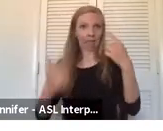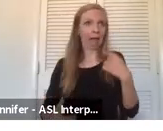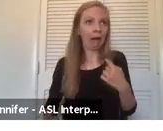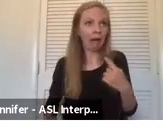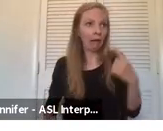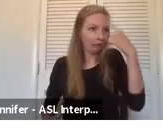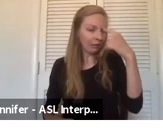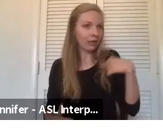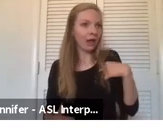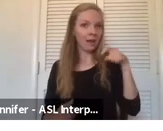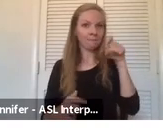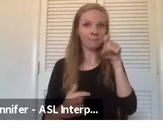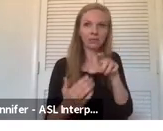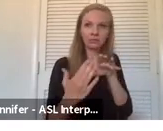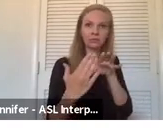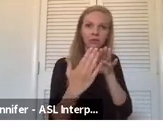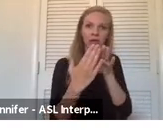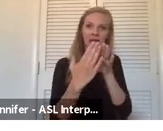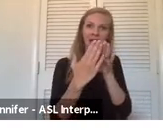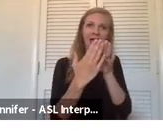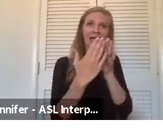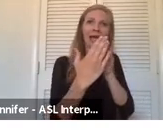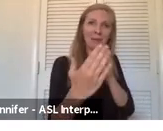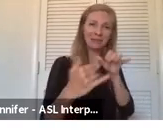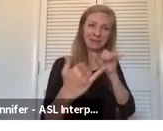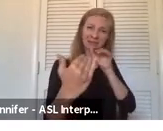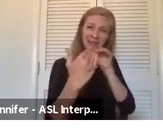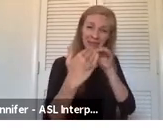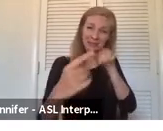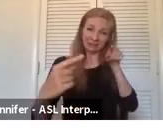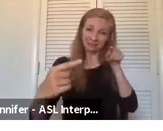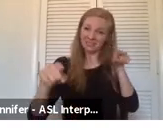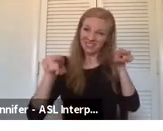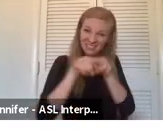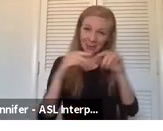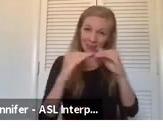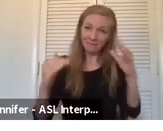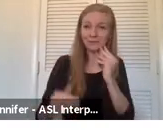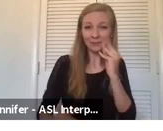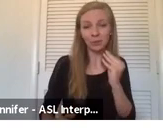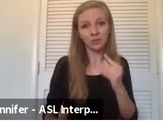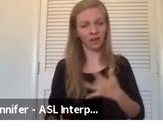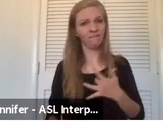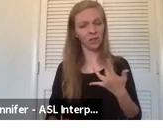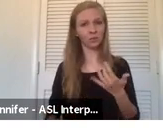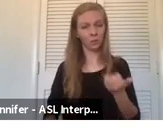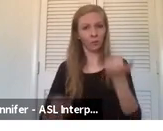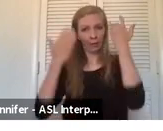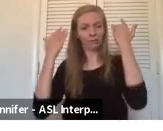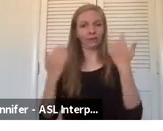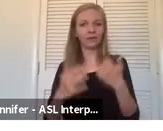in the exact same level of experience for everybody regard, you know, and it's daunting thinking that you have to